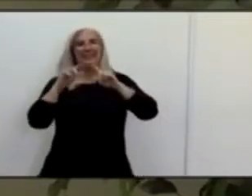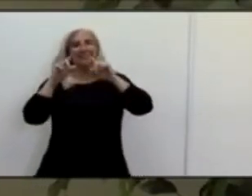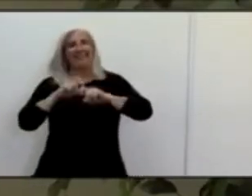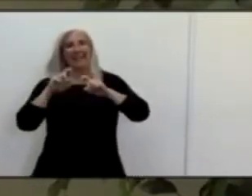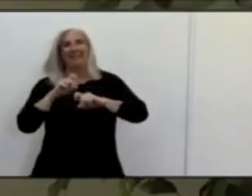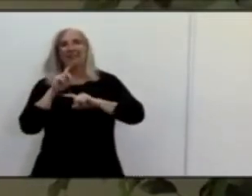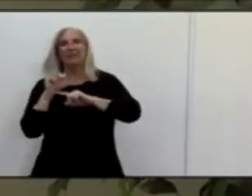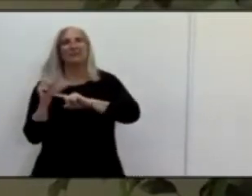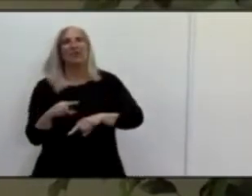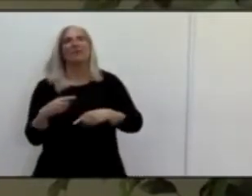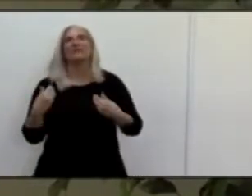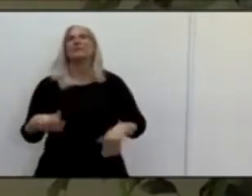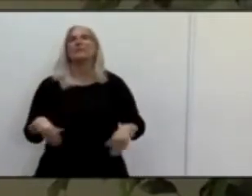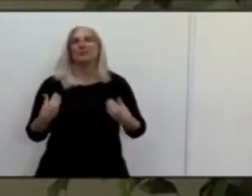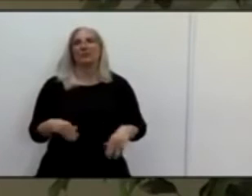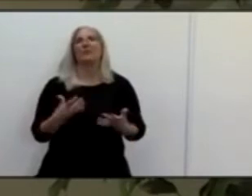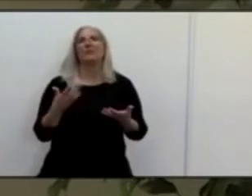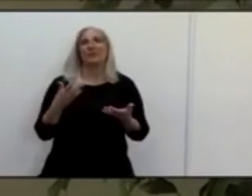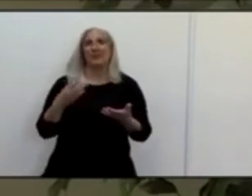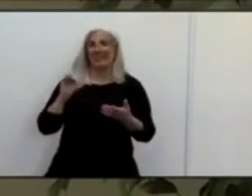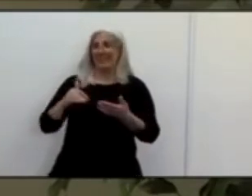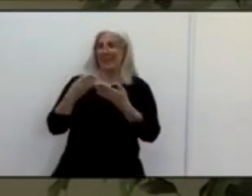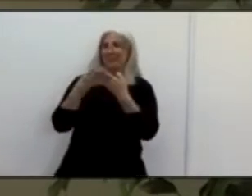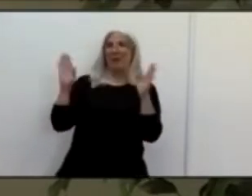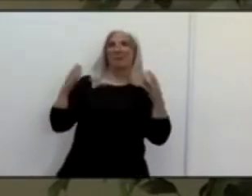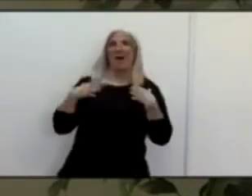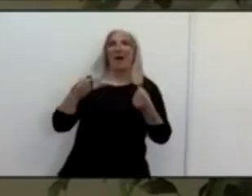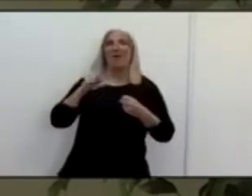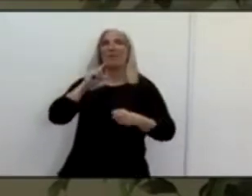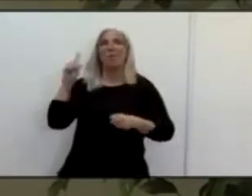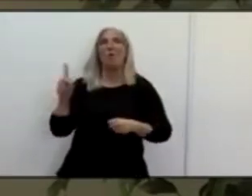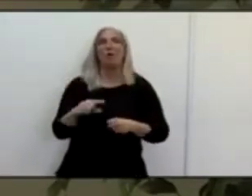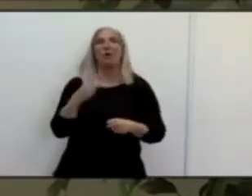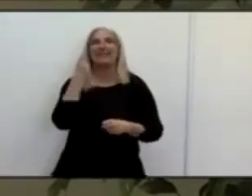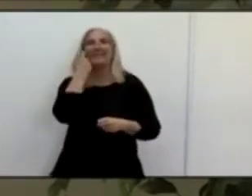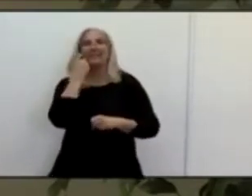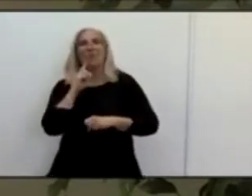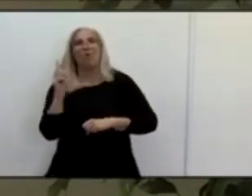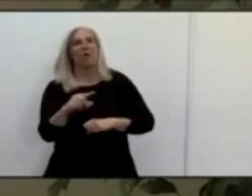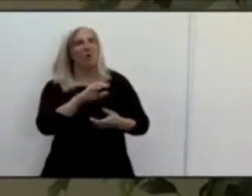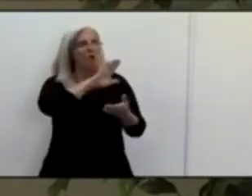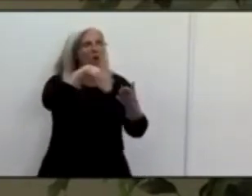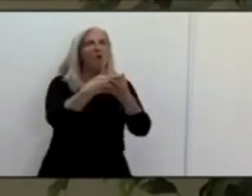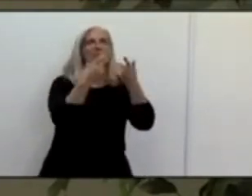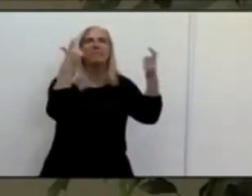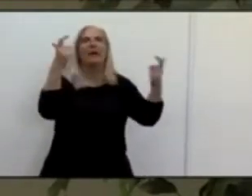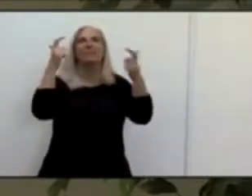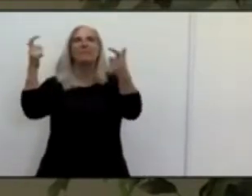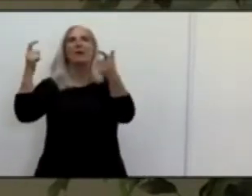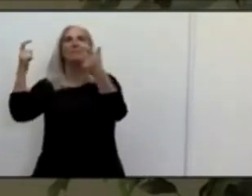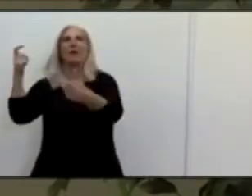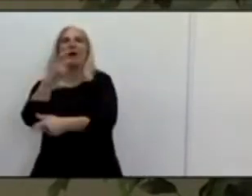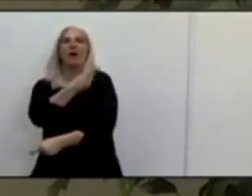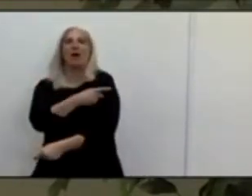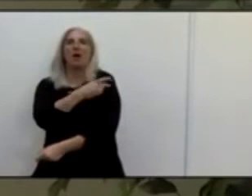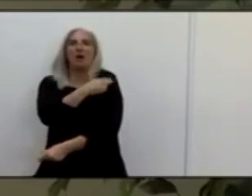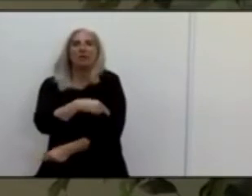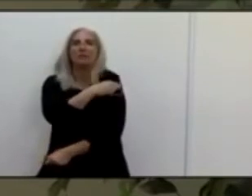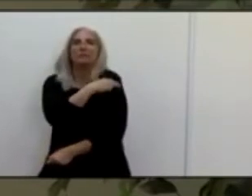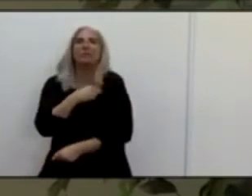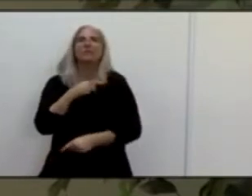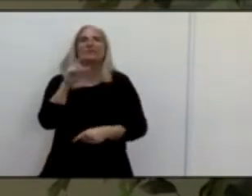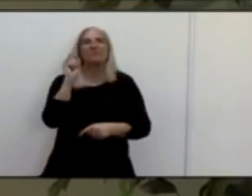requires all major health care facilities in Santa Clara County to provide you with an easy, accessible, free